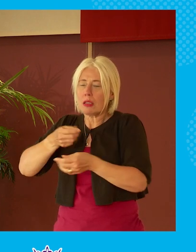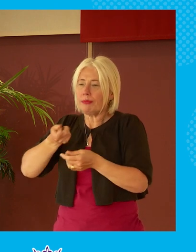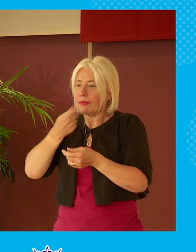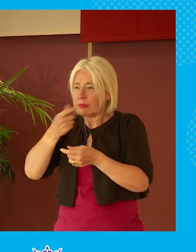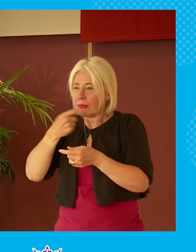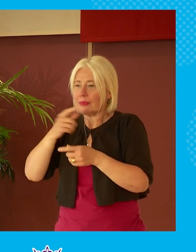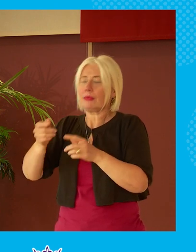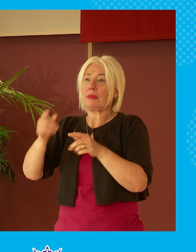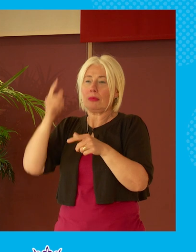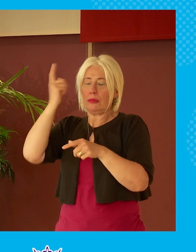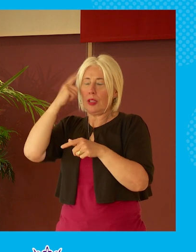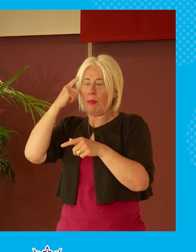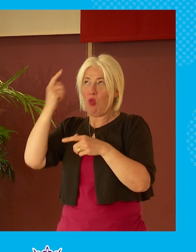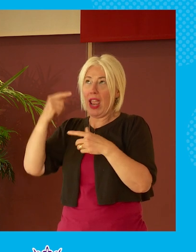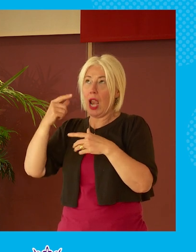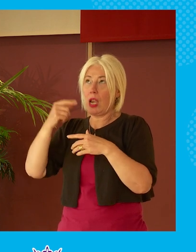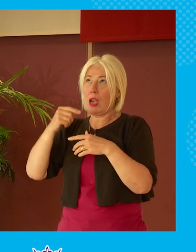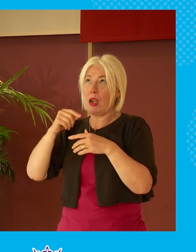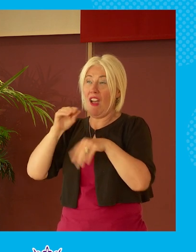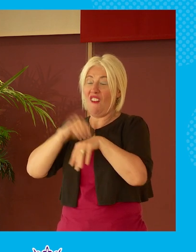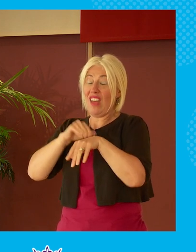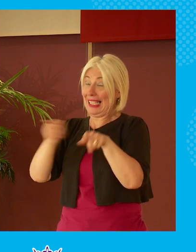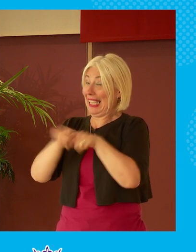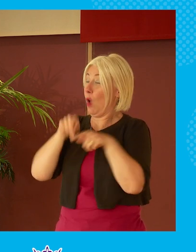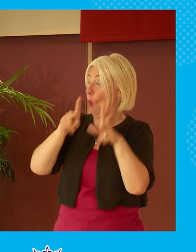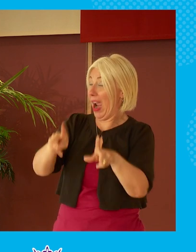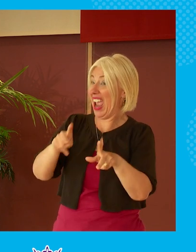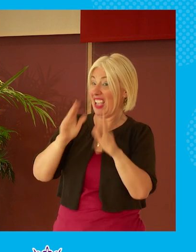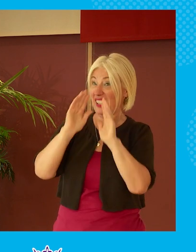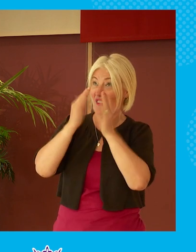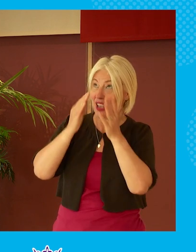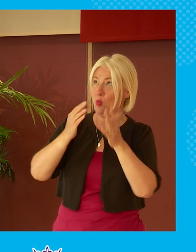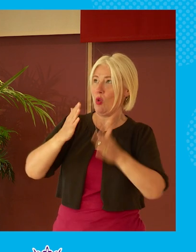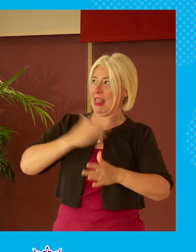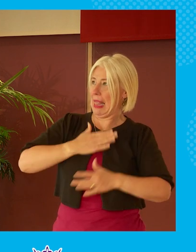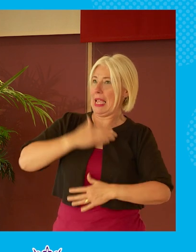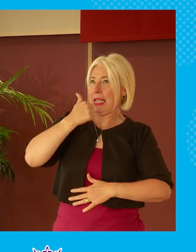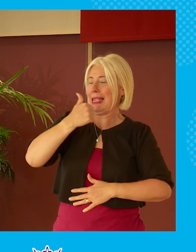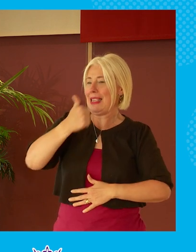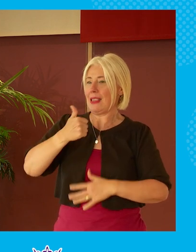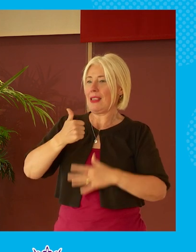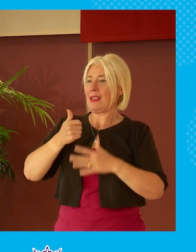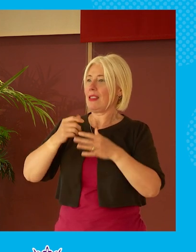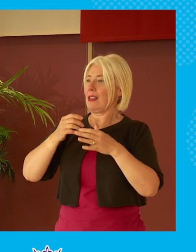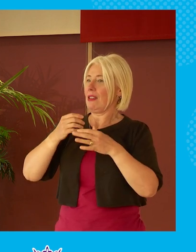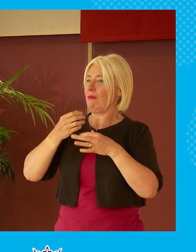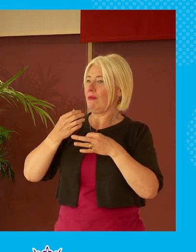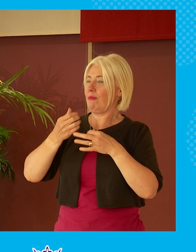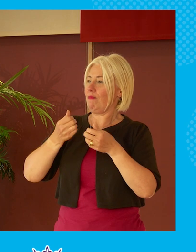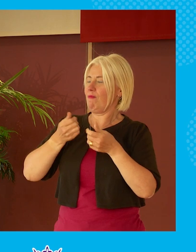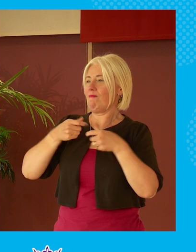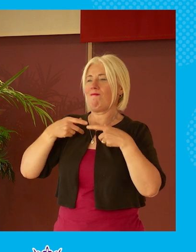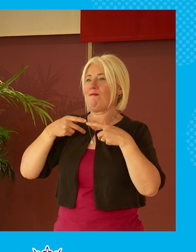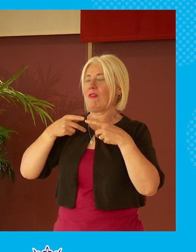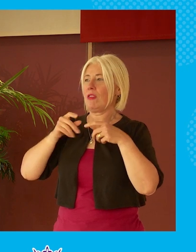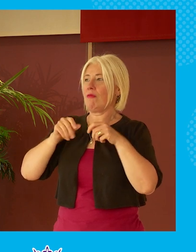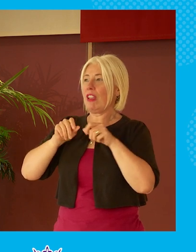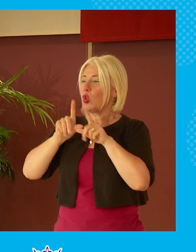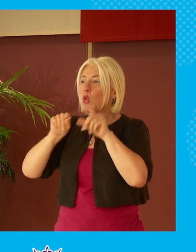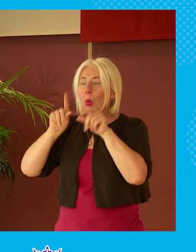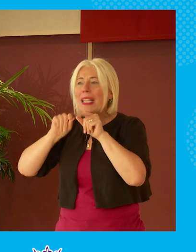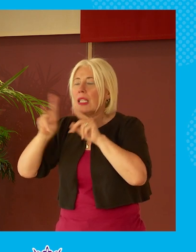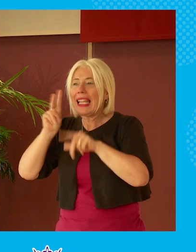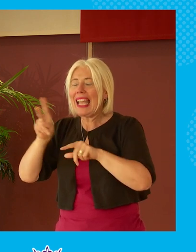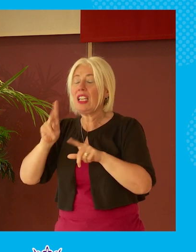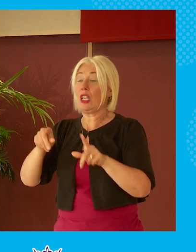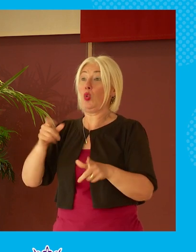was was fermenting the anger and all that and i think i like to ask is that and also i've come from